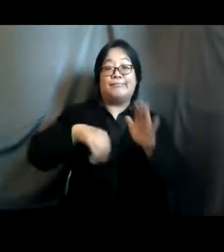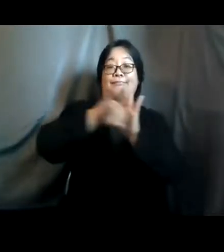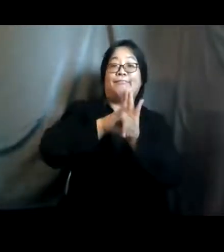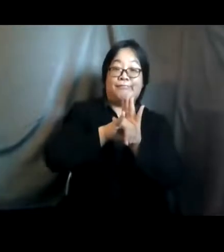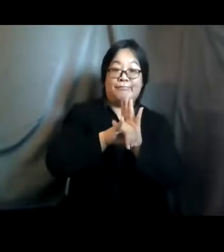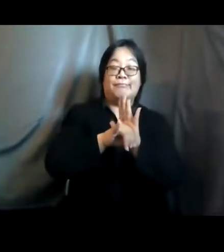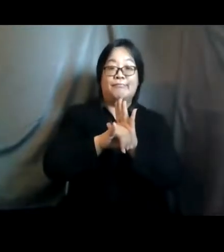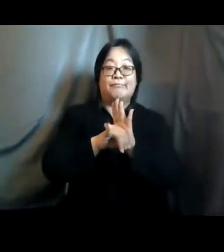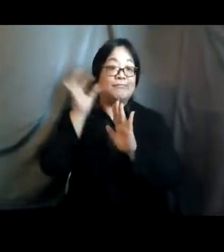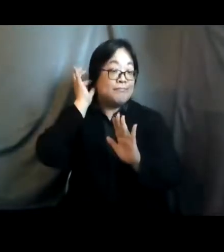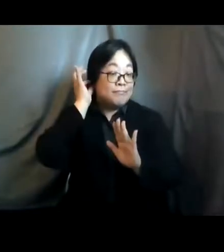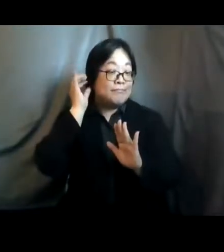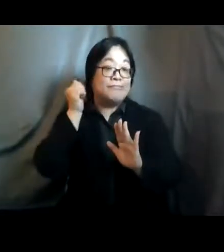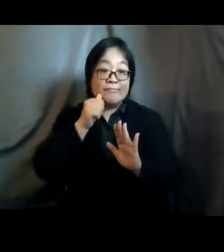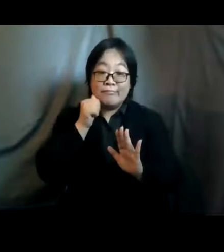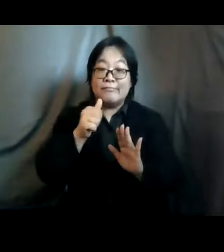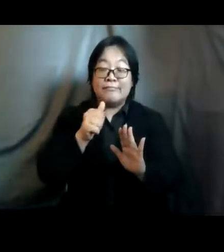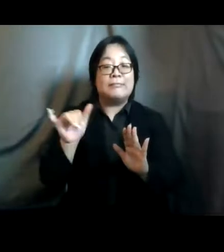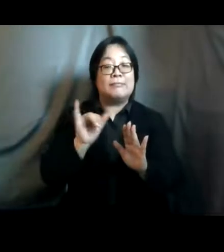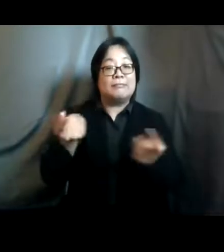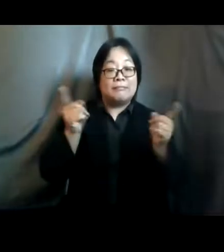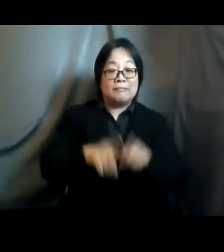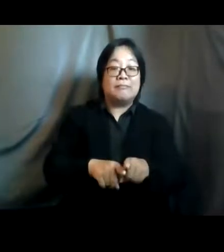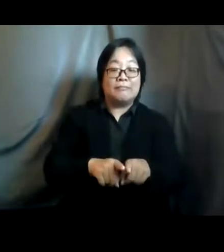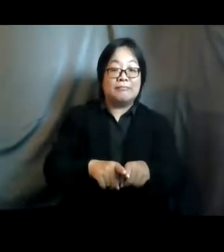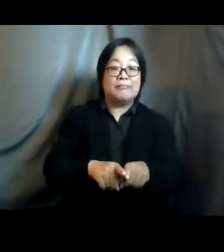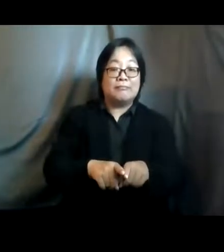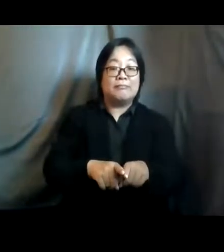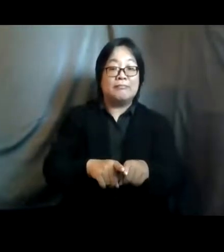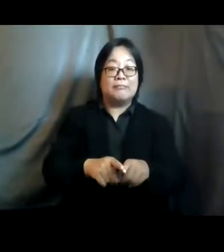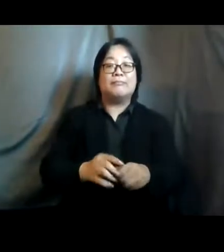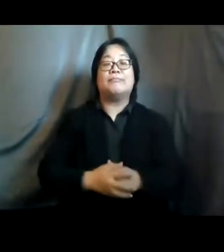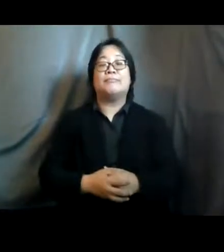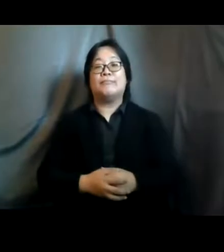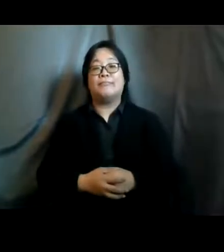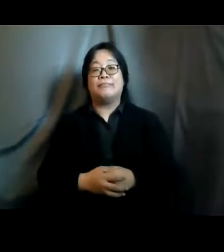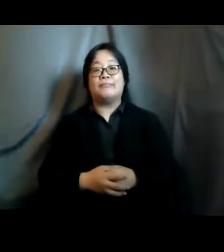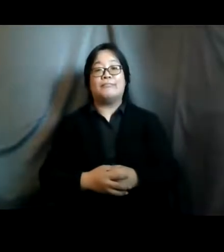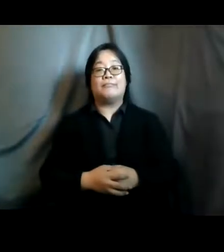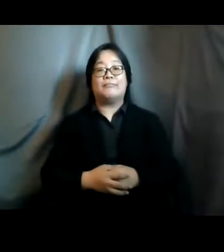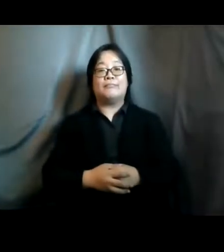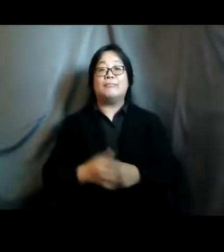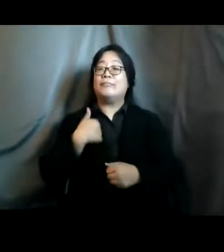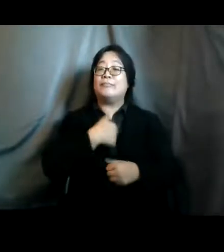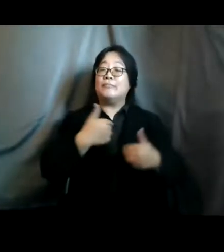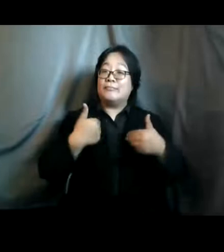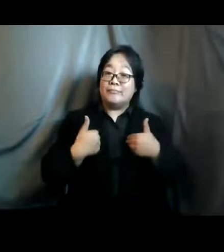who actually suffer from the disproportionate effects of that right so um we have those things we have the themes of